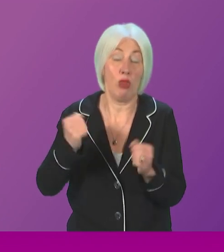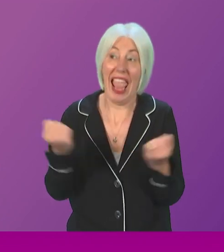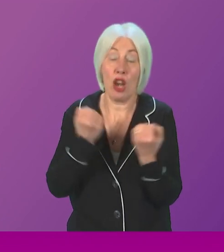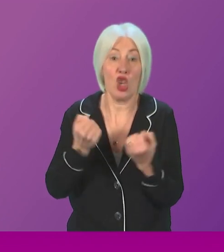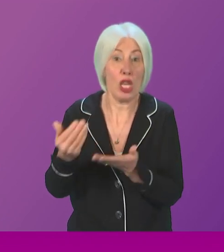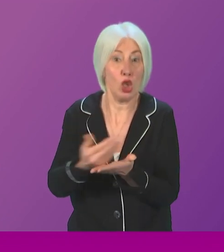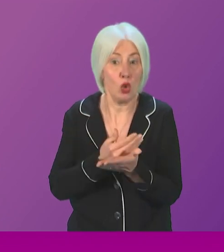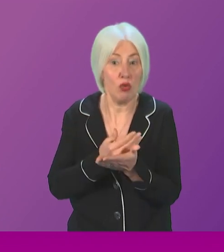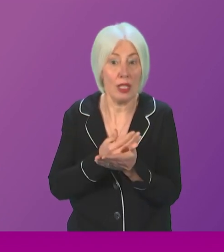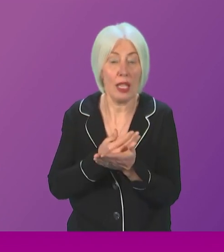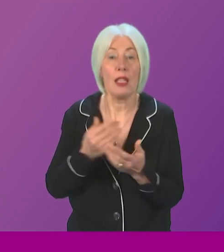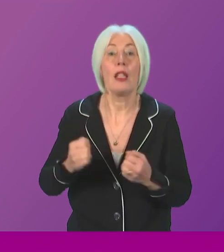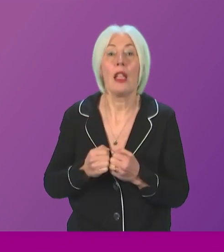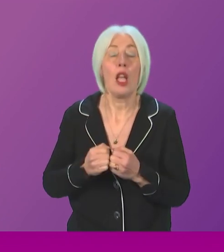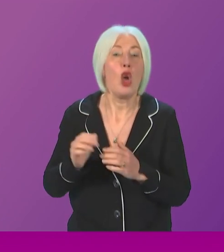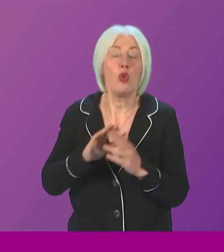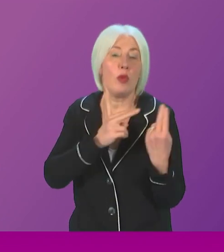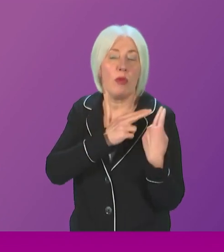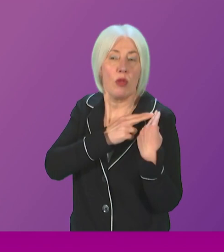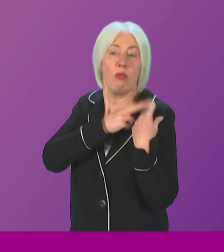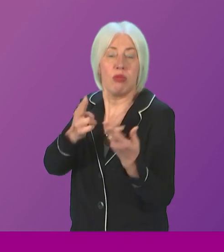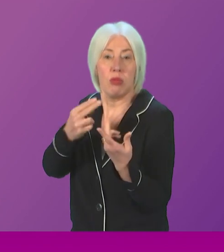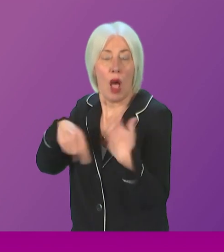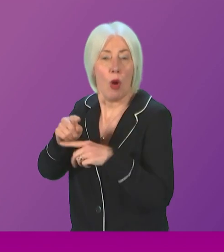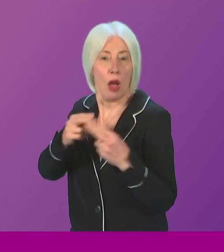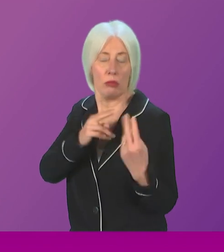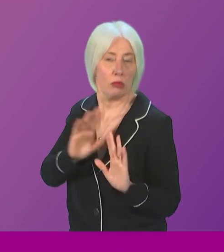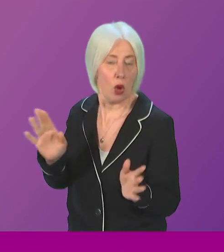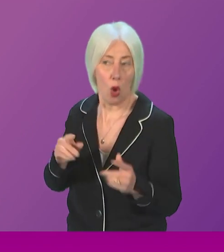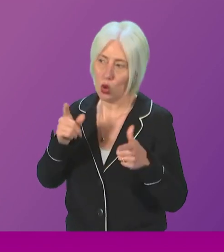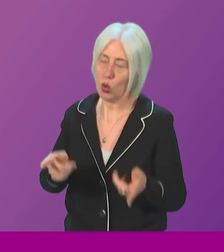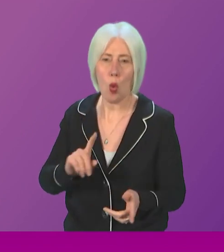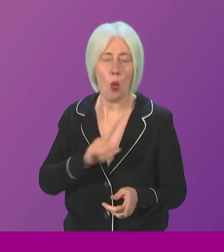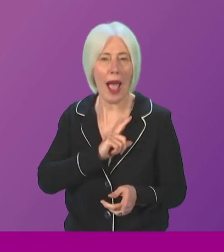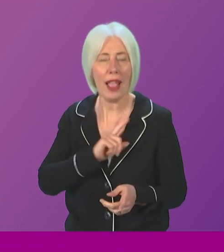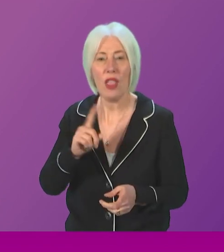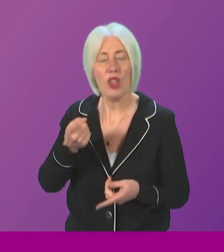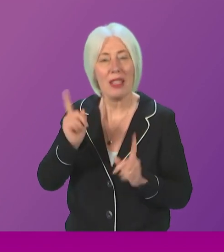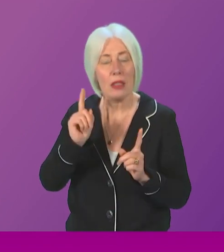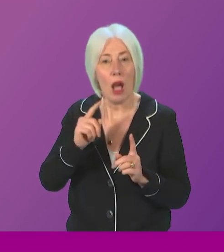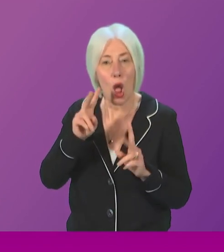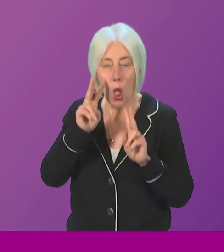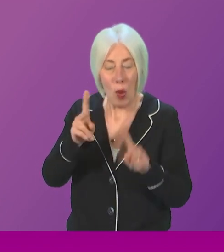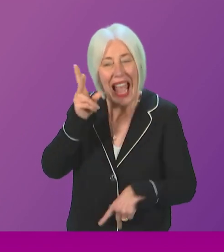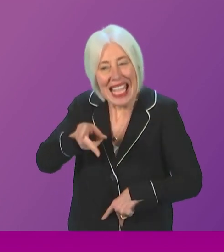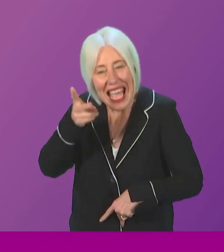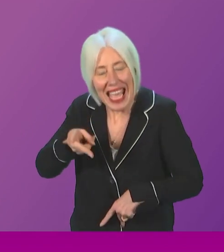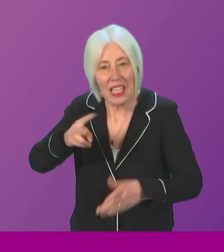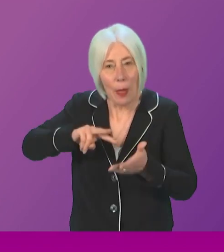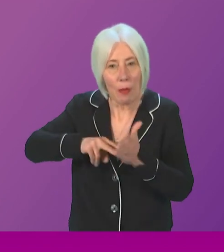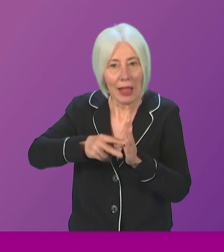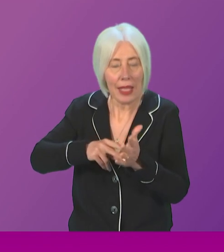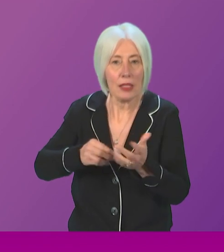rather than offshoring our responsibilities. Therefore, will the First Minister re-examine the plans in his